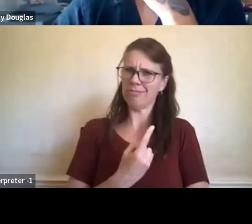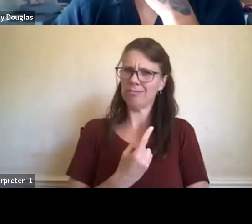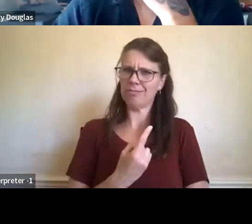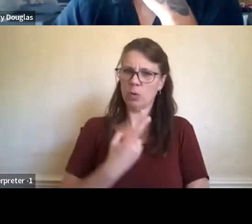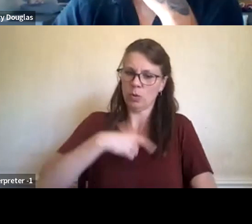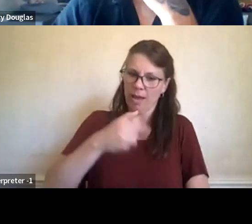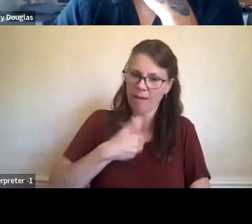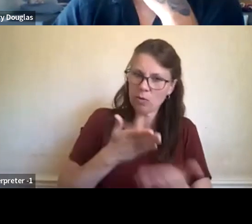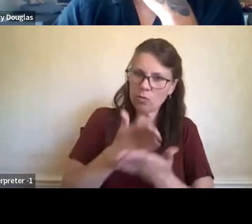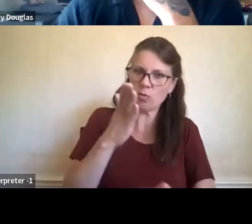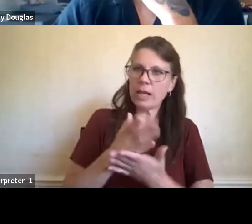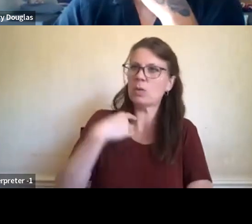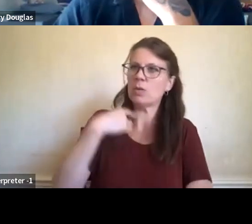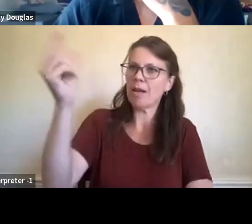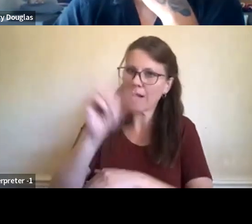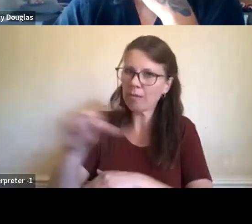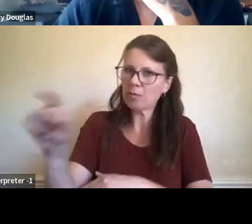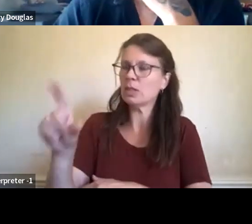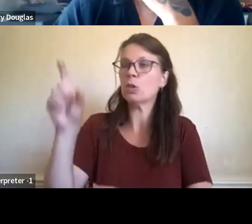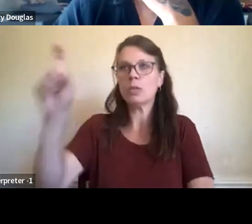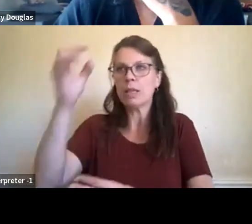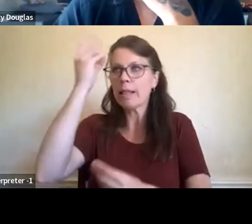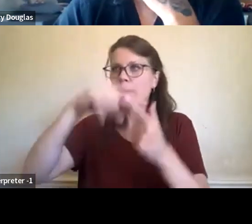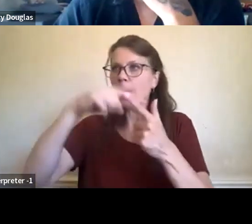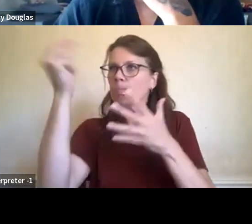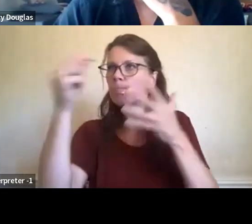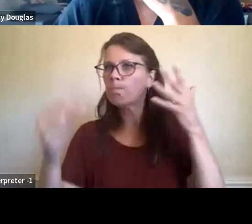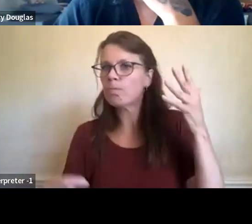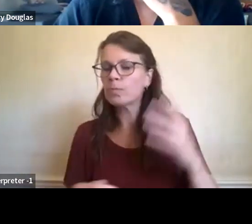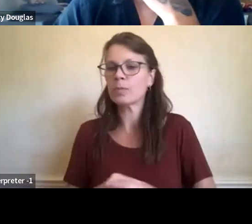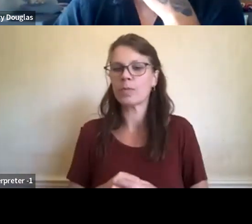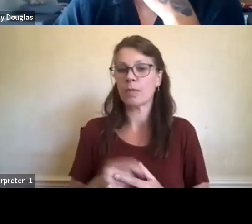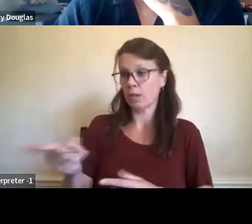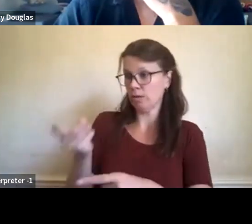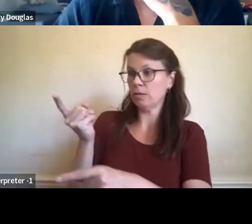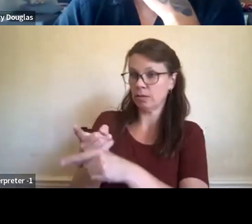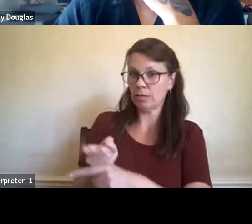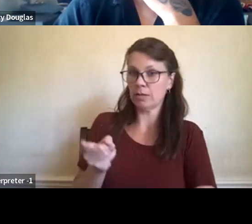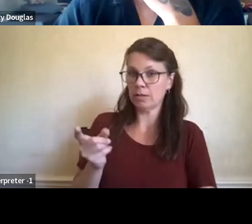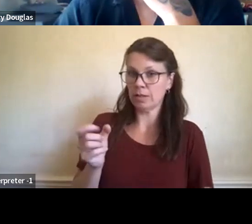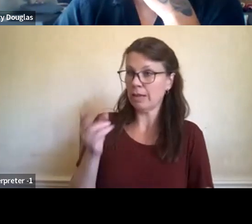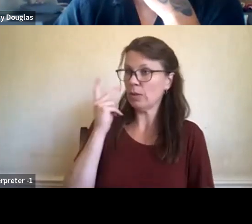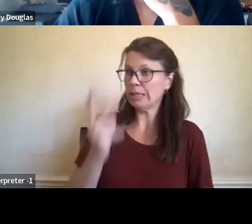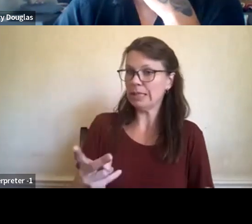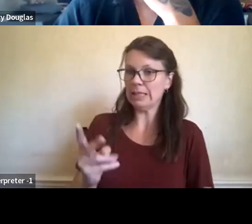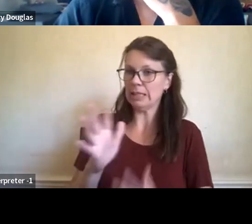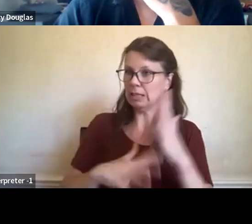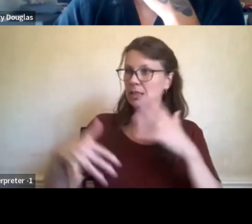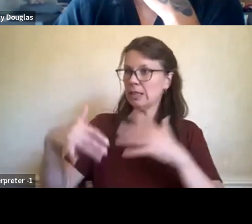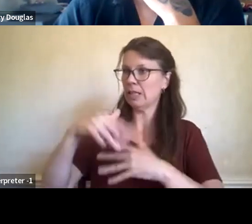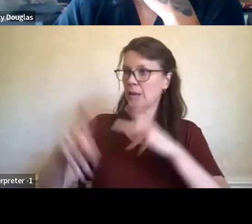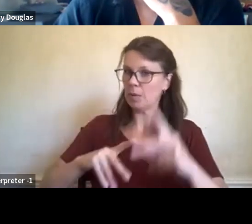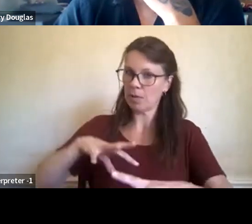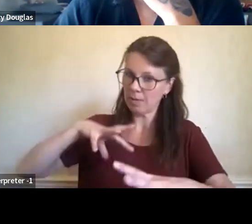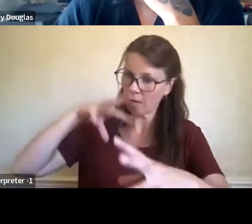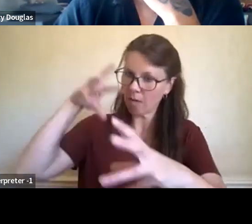Yeah. Yep. You're, you're right. If we have an indicator where we see indigenous people engaging in relationship with their land and